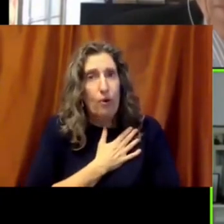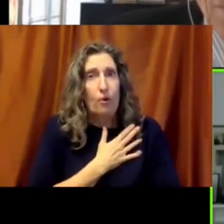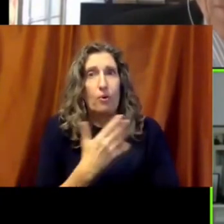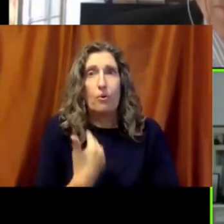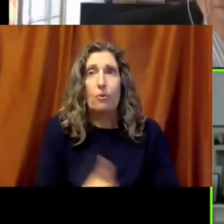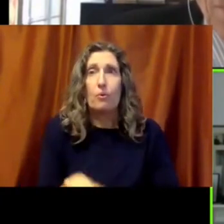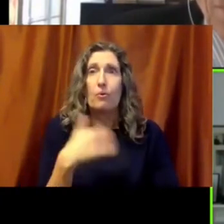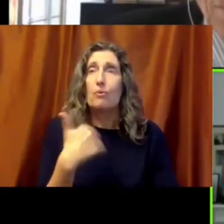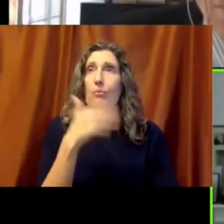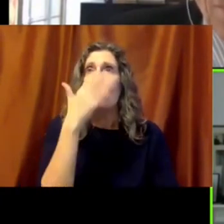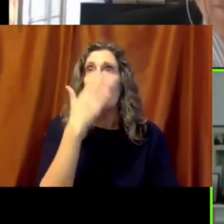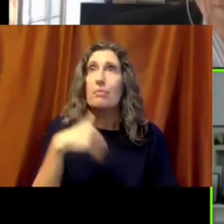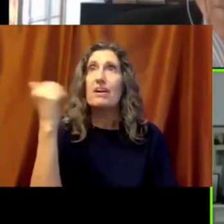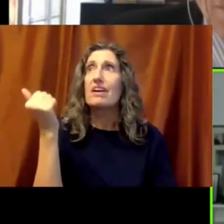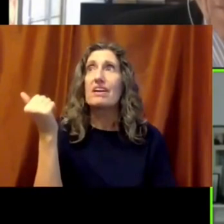it was